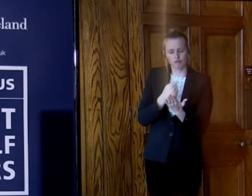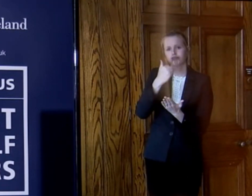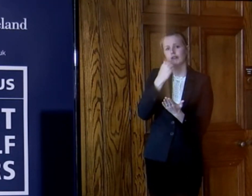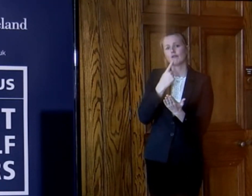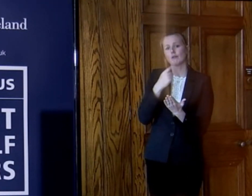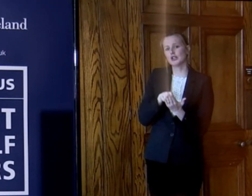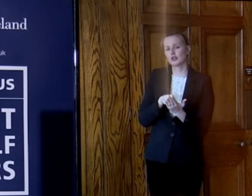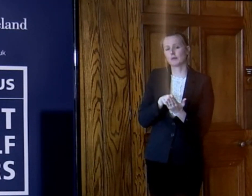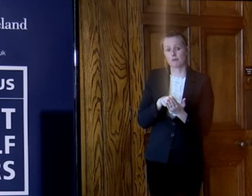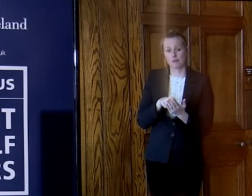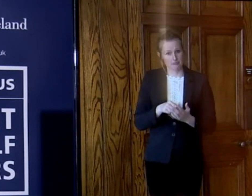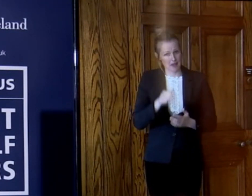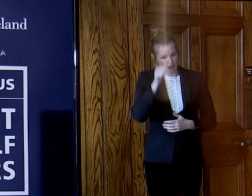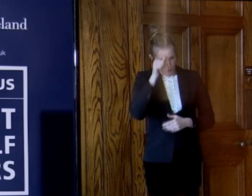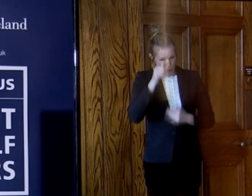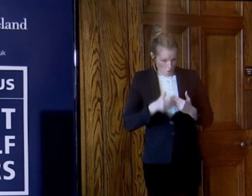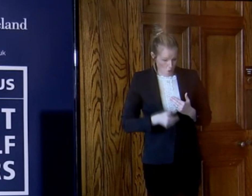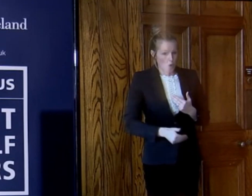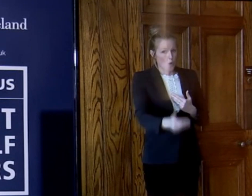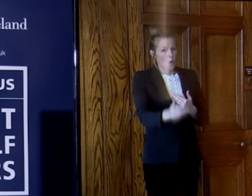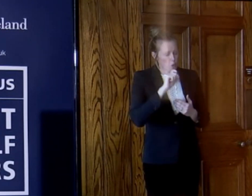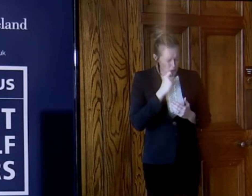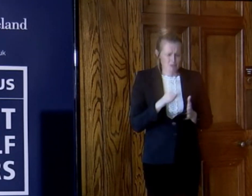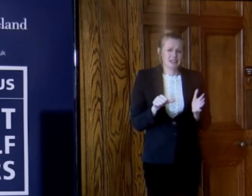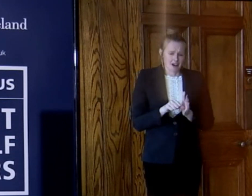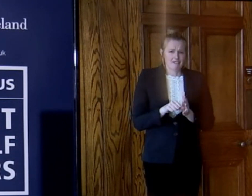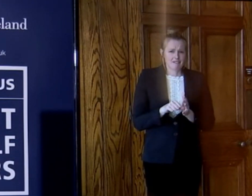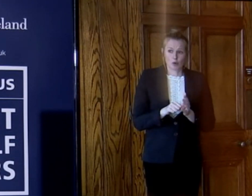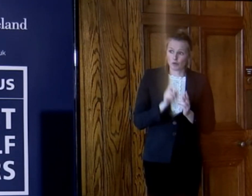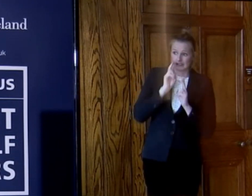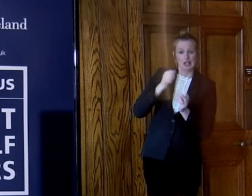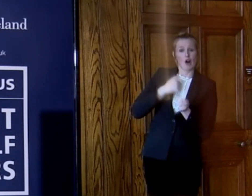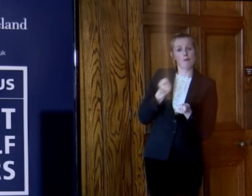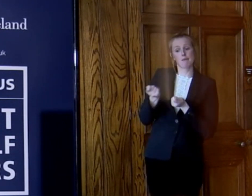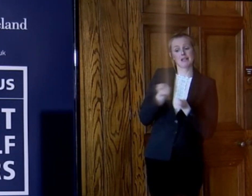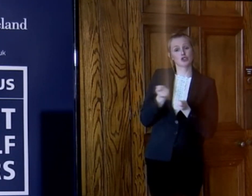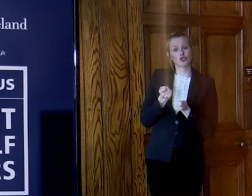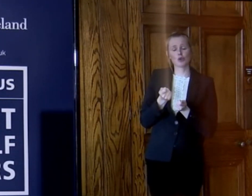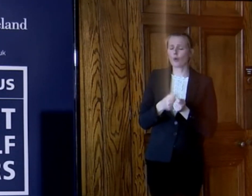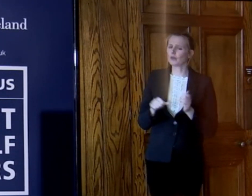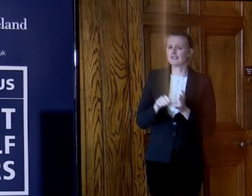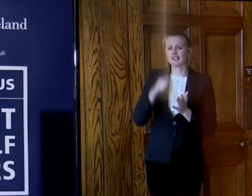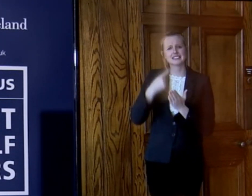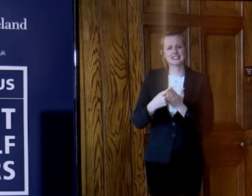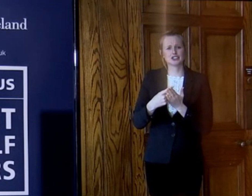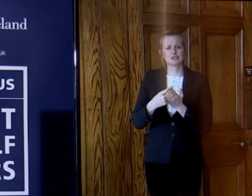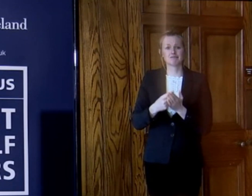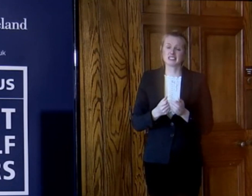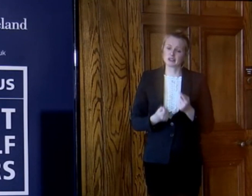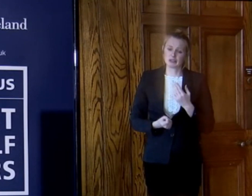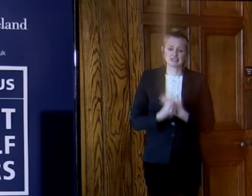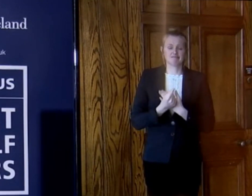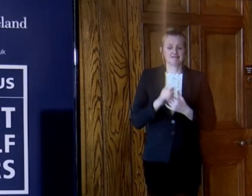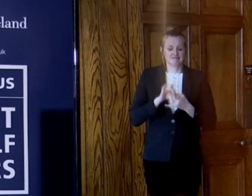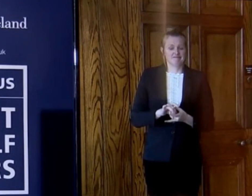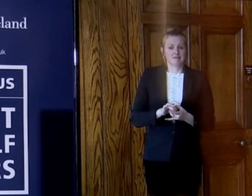and you've seen even today from some of the decisions which ministers have had to take particularly around preparing for a temporary rest in place for the